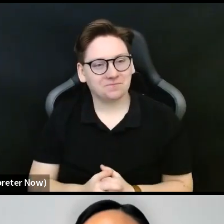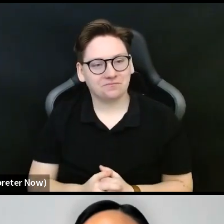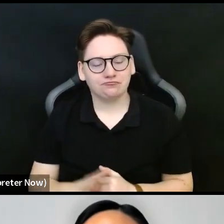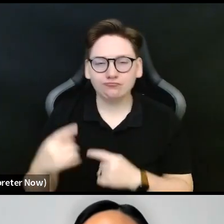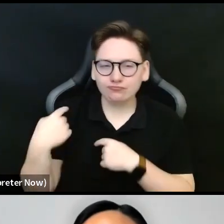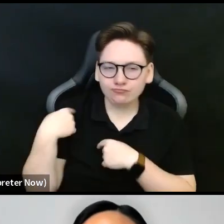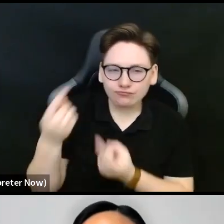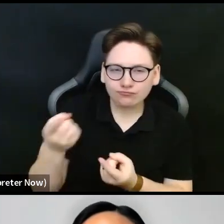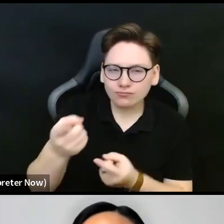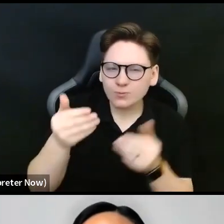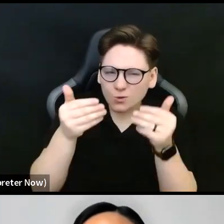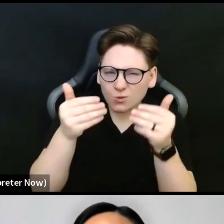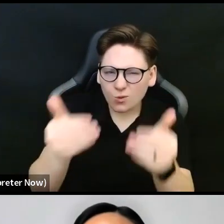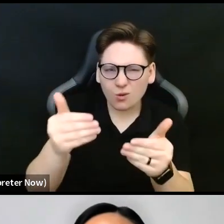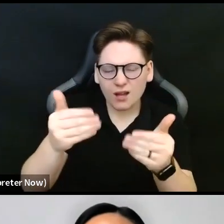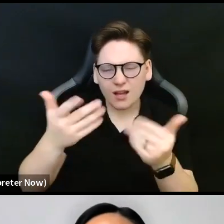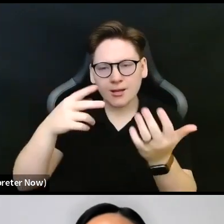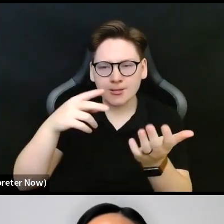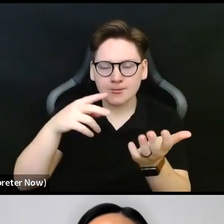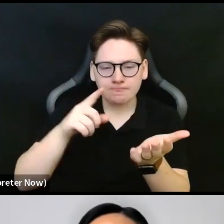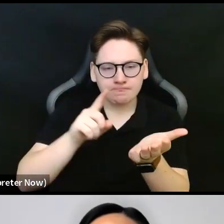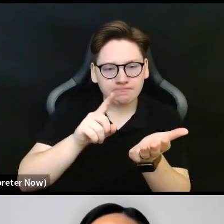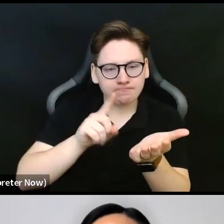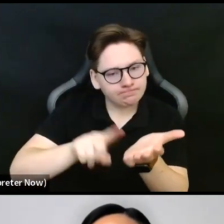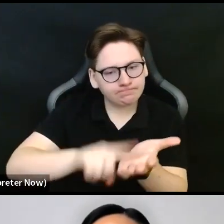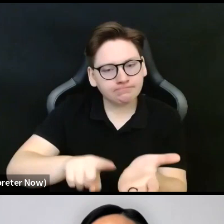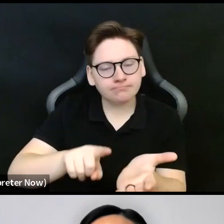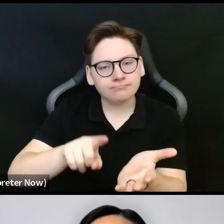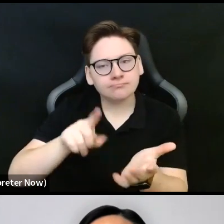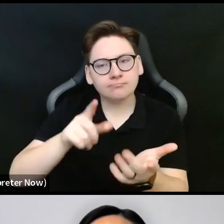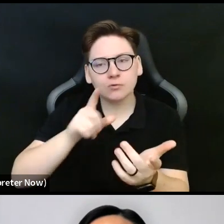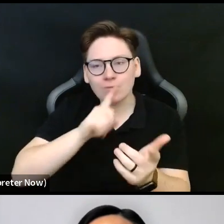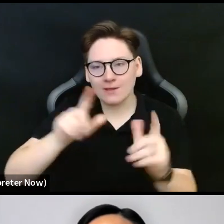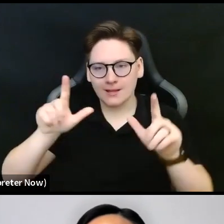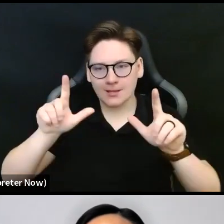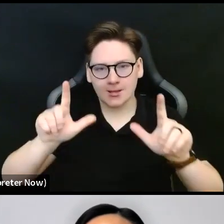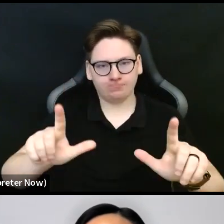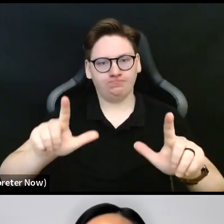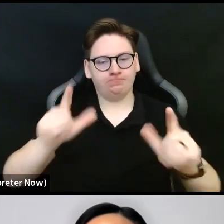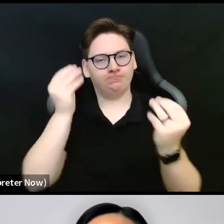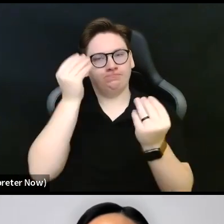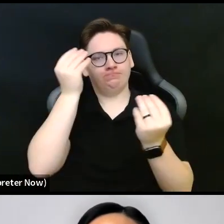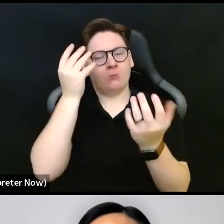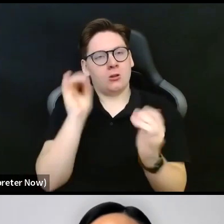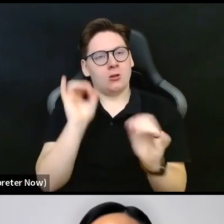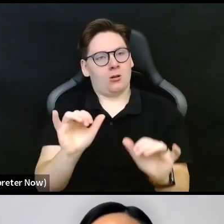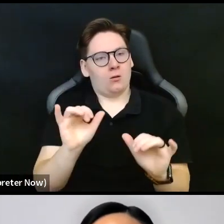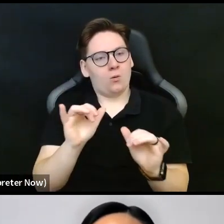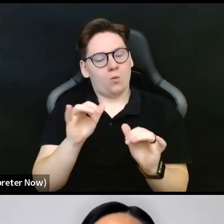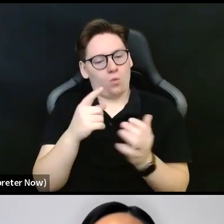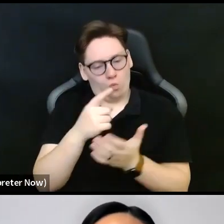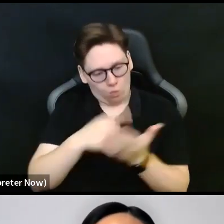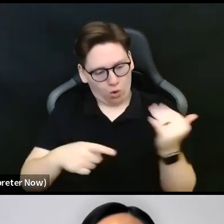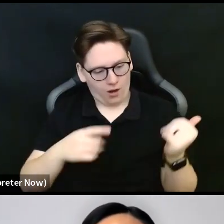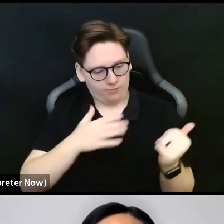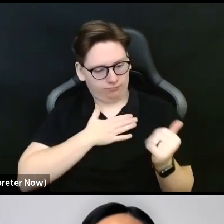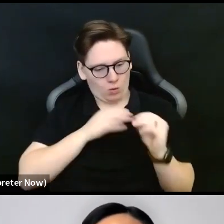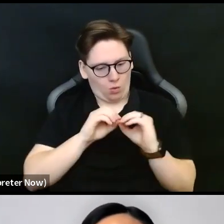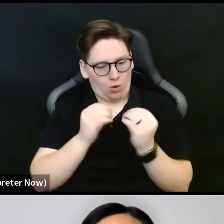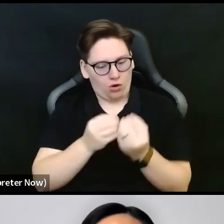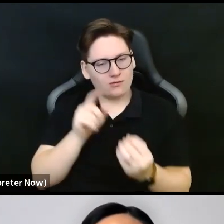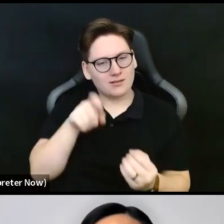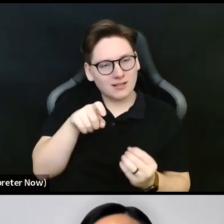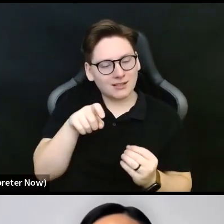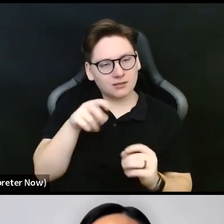to look at this as an opportunity to step back and really think about what your organization needs from an